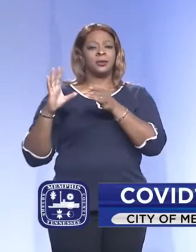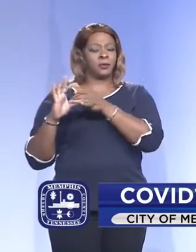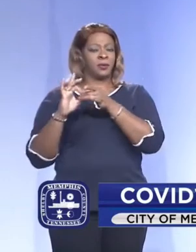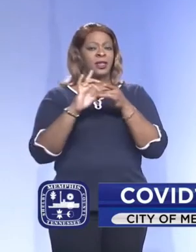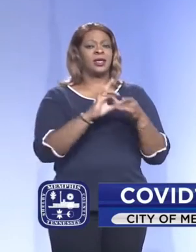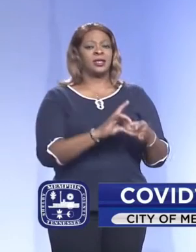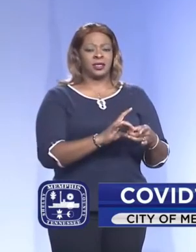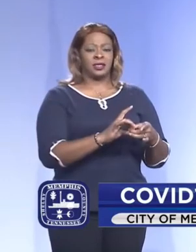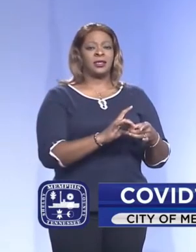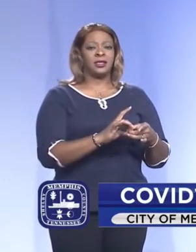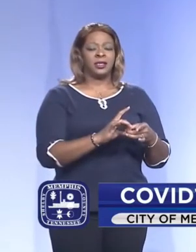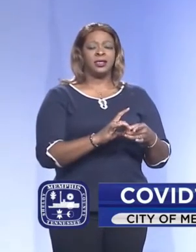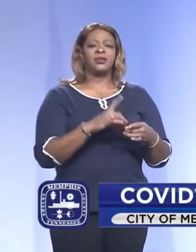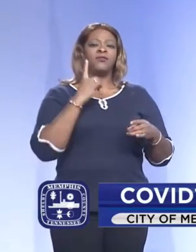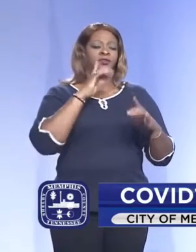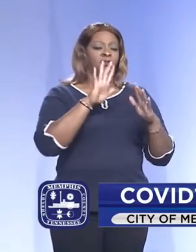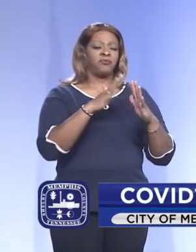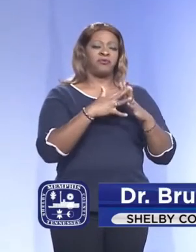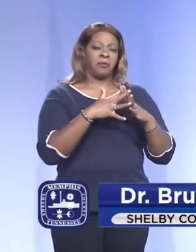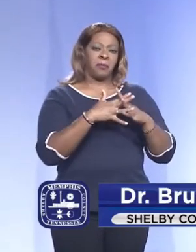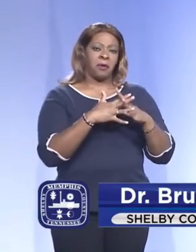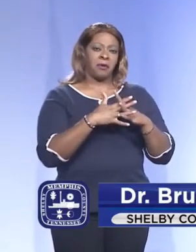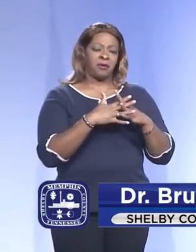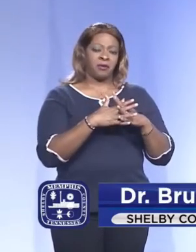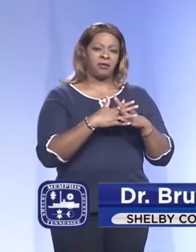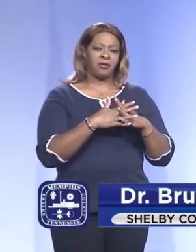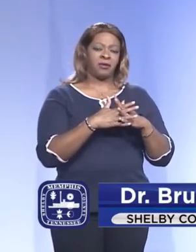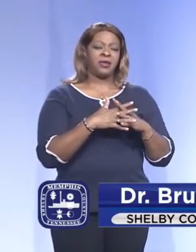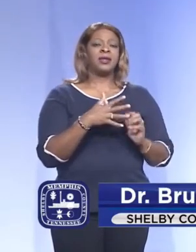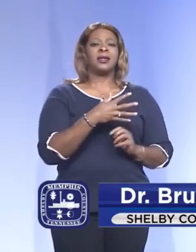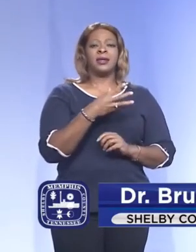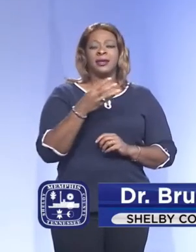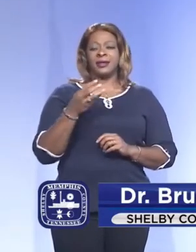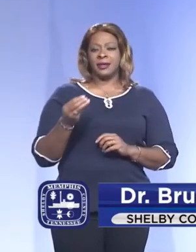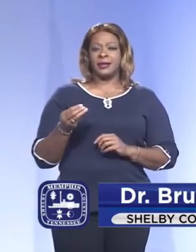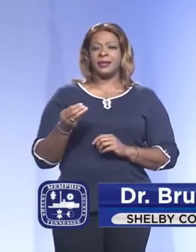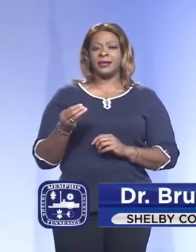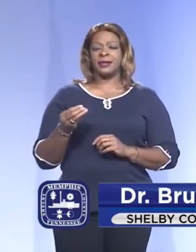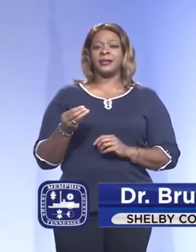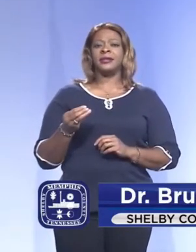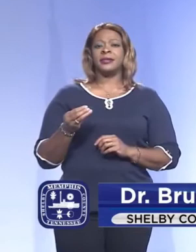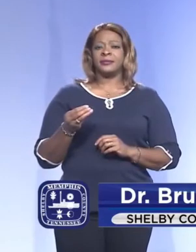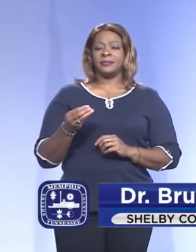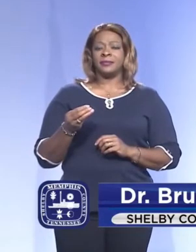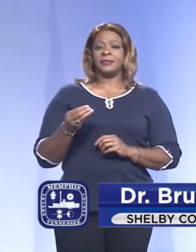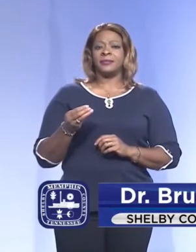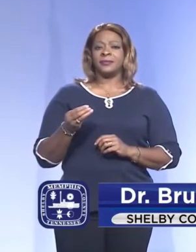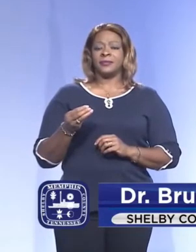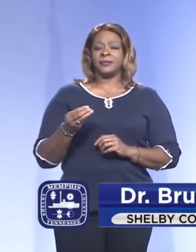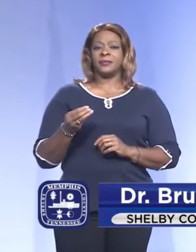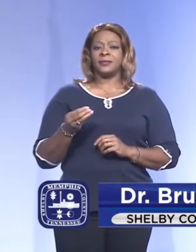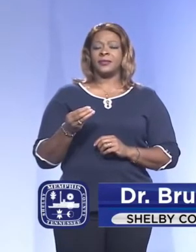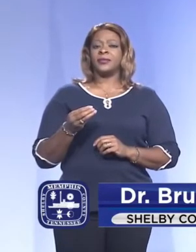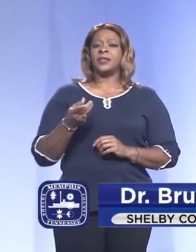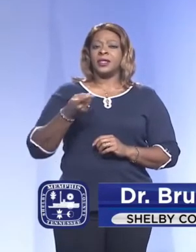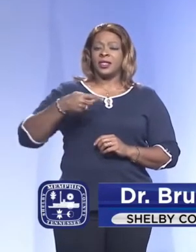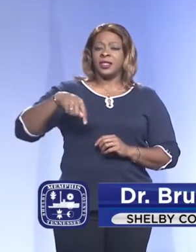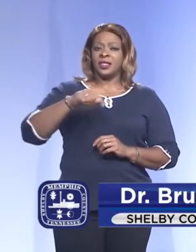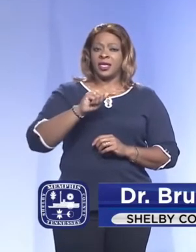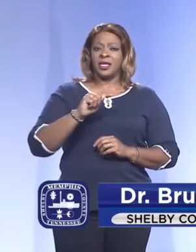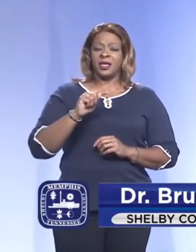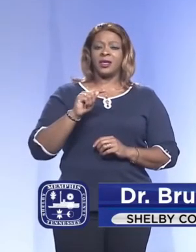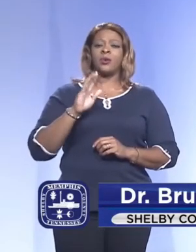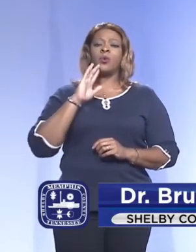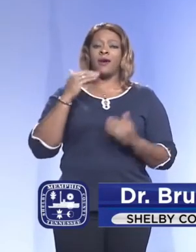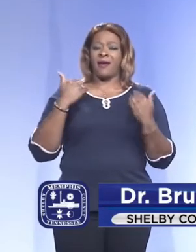to football and the fact that there will be a